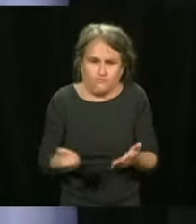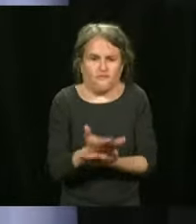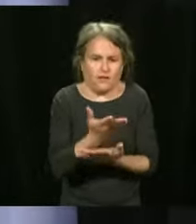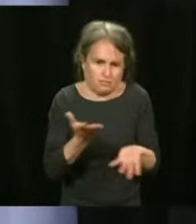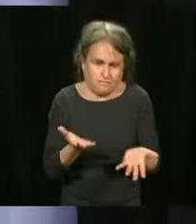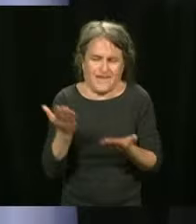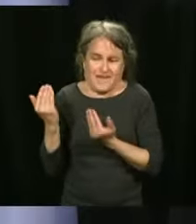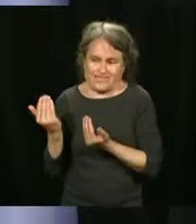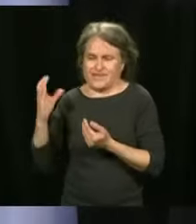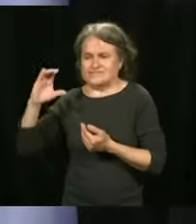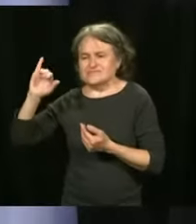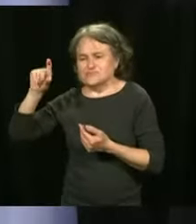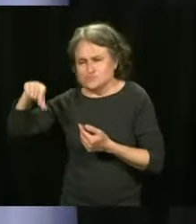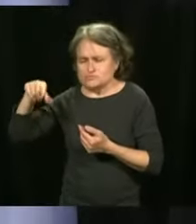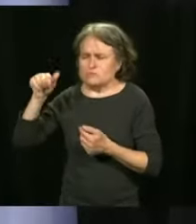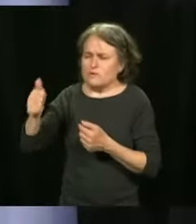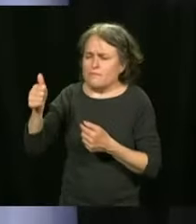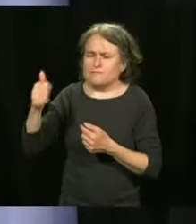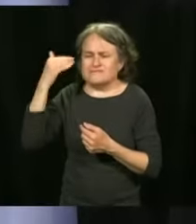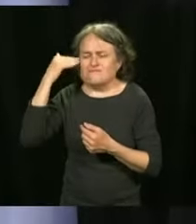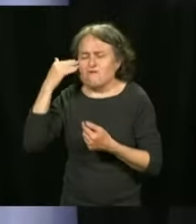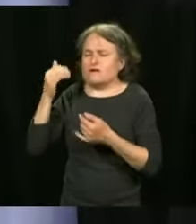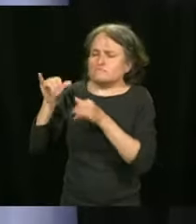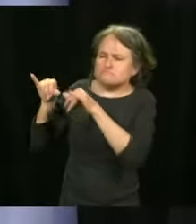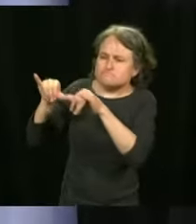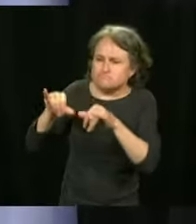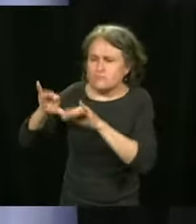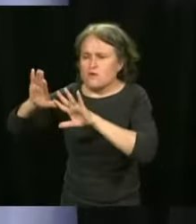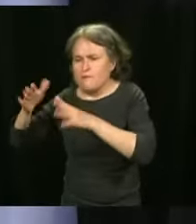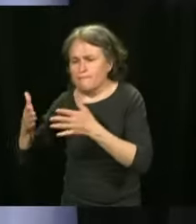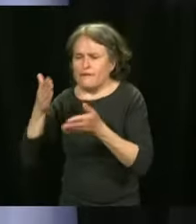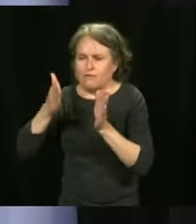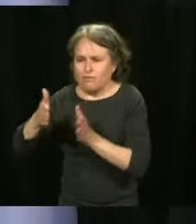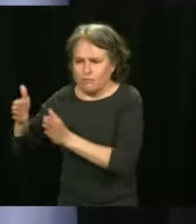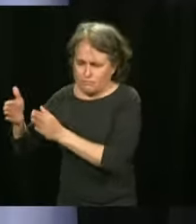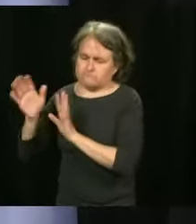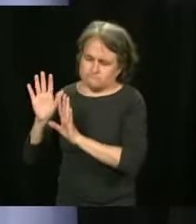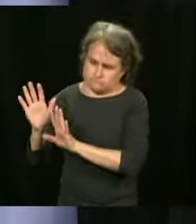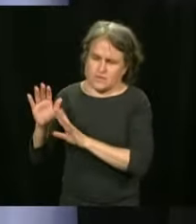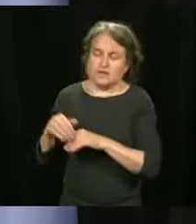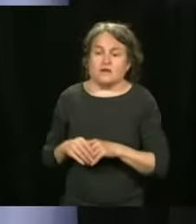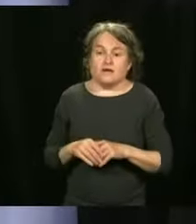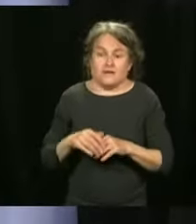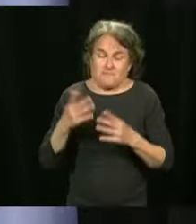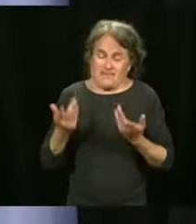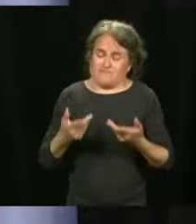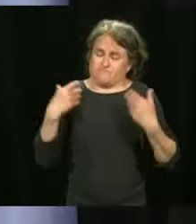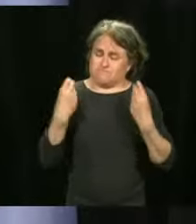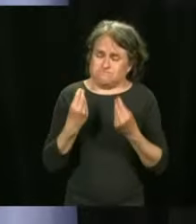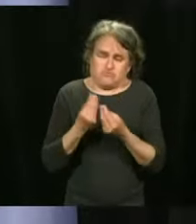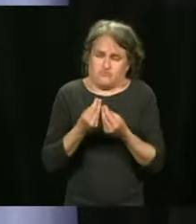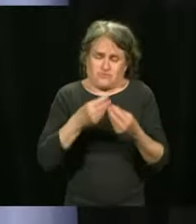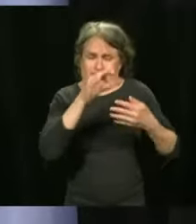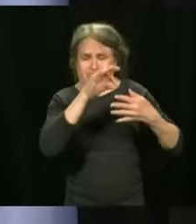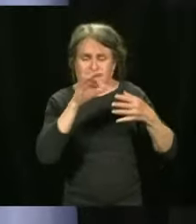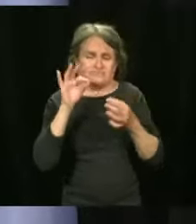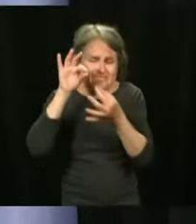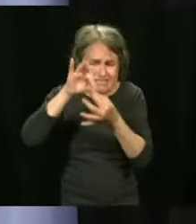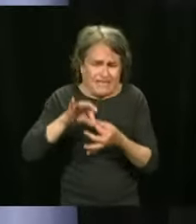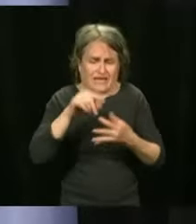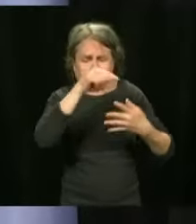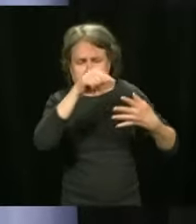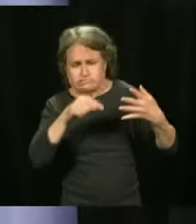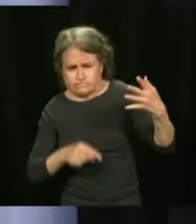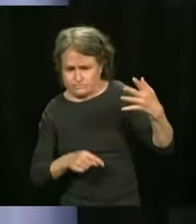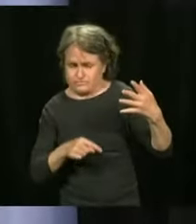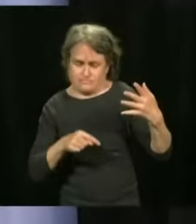and we'll have a process to follow. And I think that's why there's so many details attached to all of this, so that we're announcing now